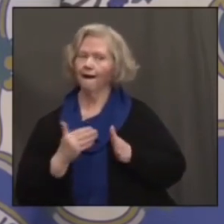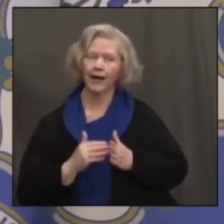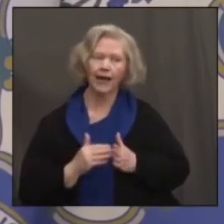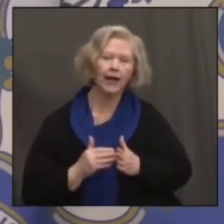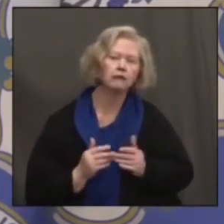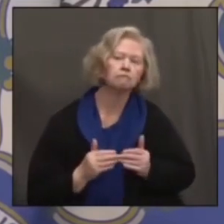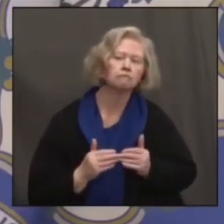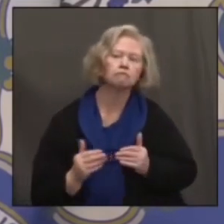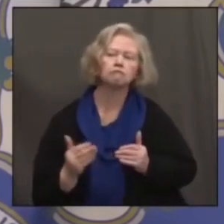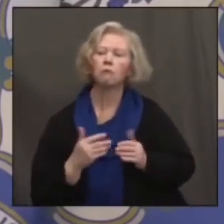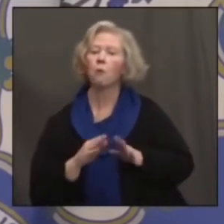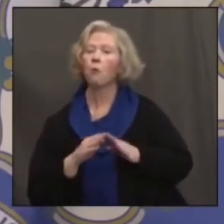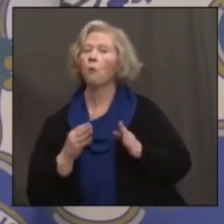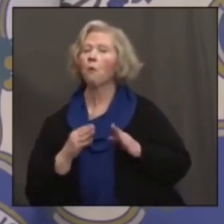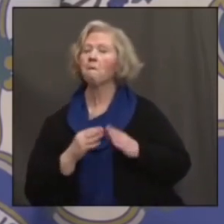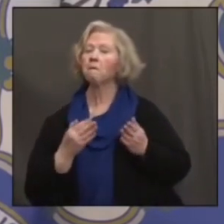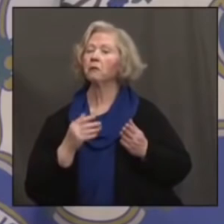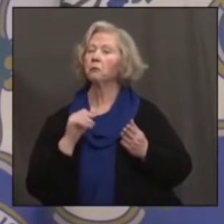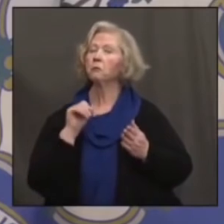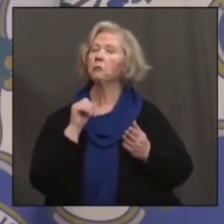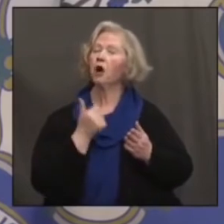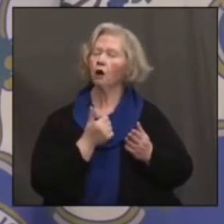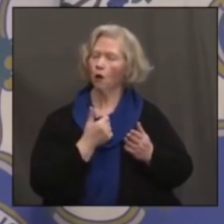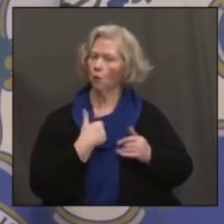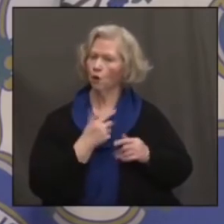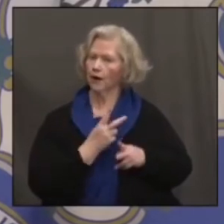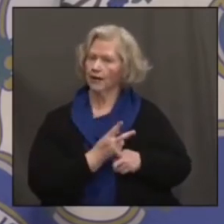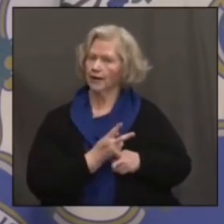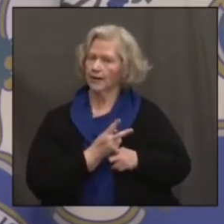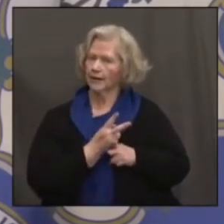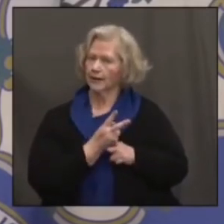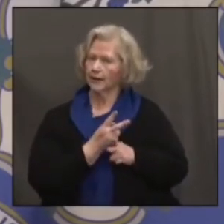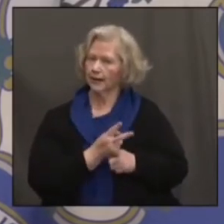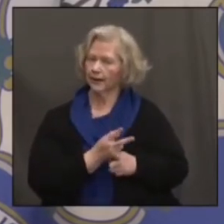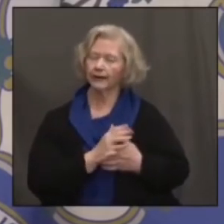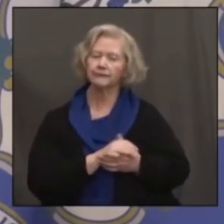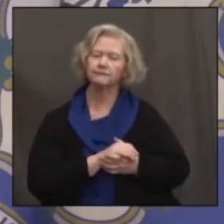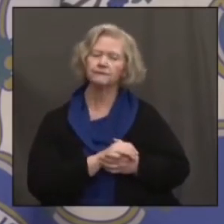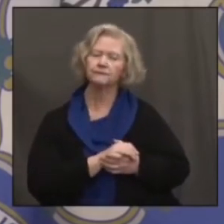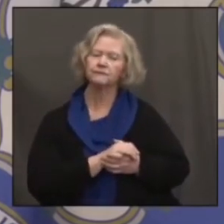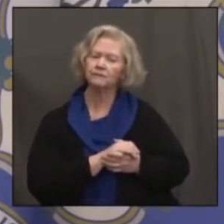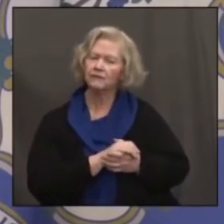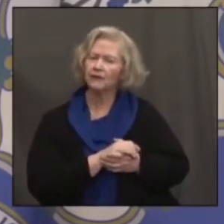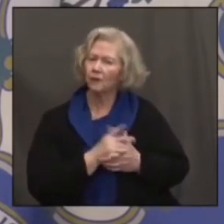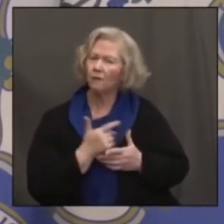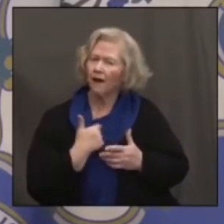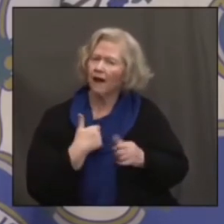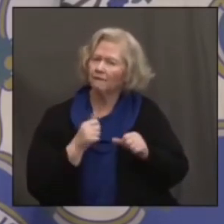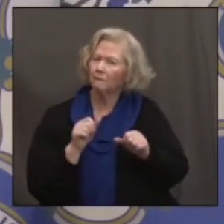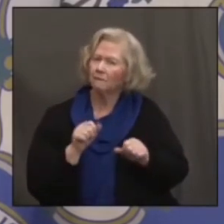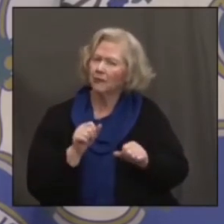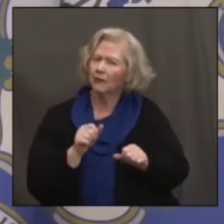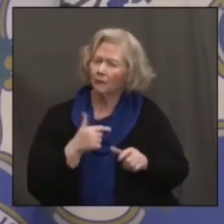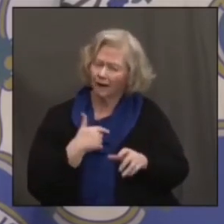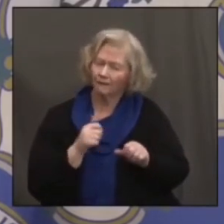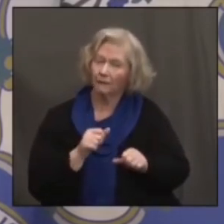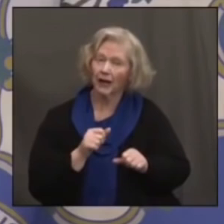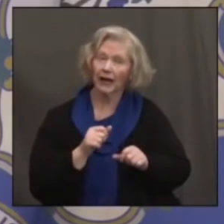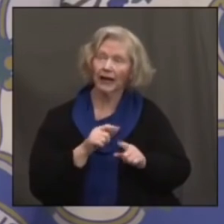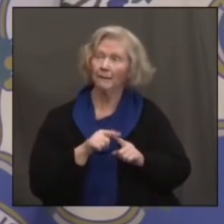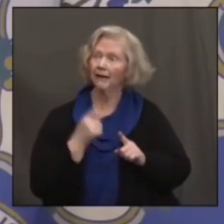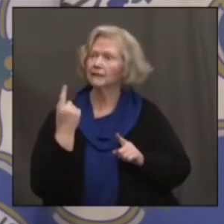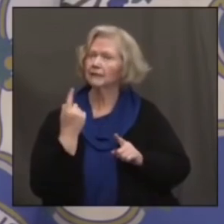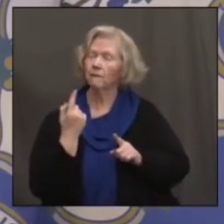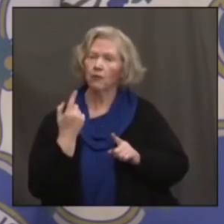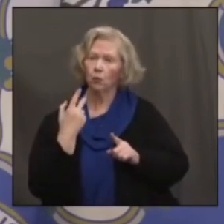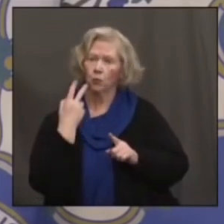what we're going to try and do tomorrow. And and as Albert said, we have capacity. So if something changed dramatically, if it